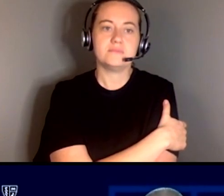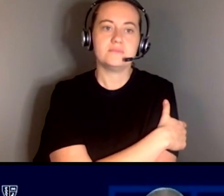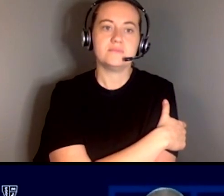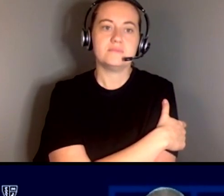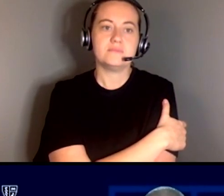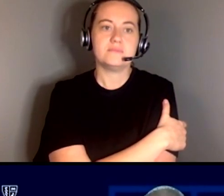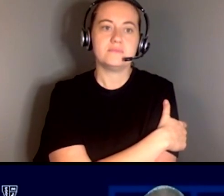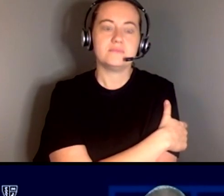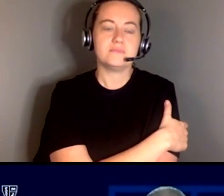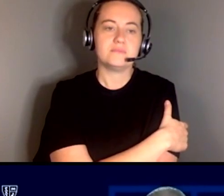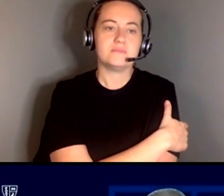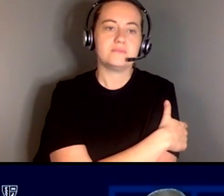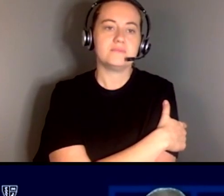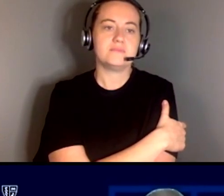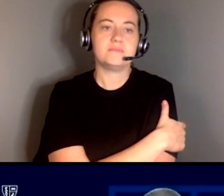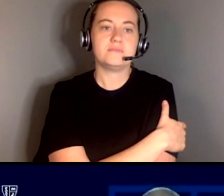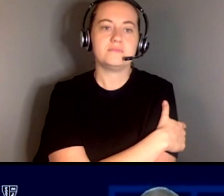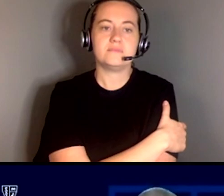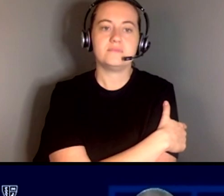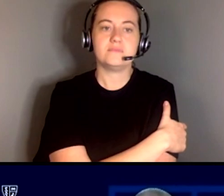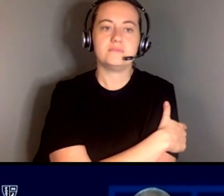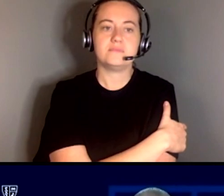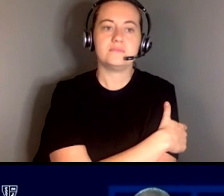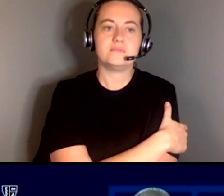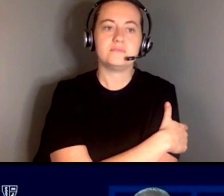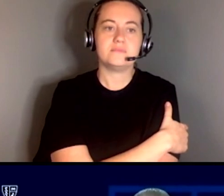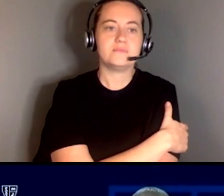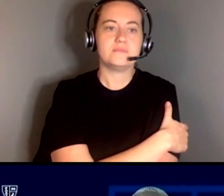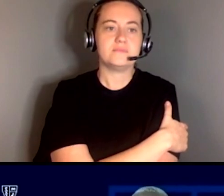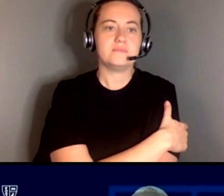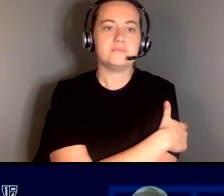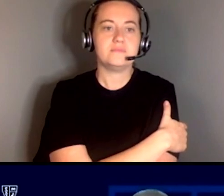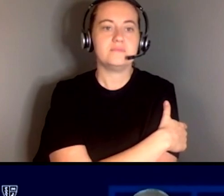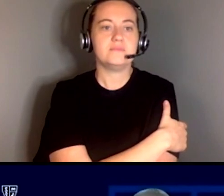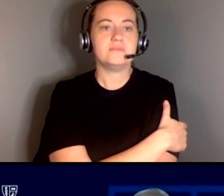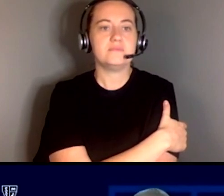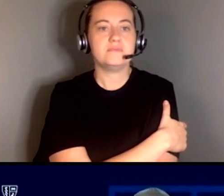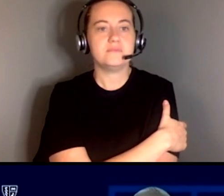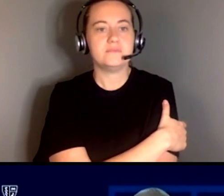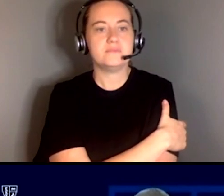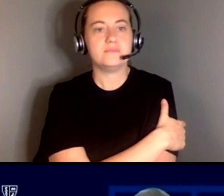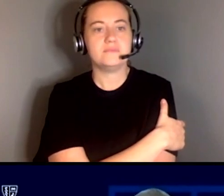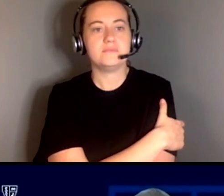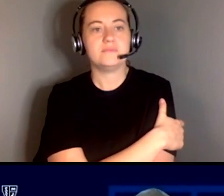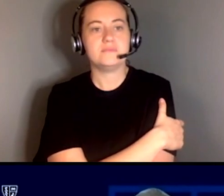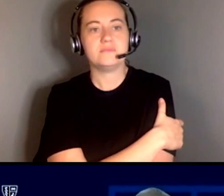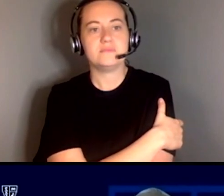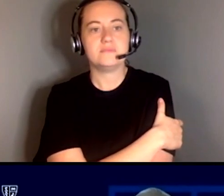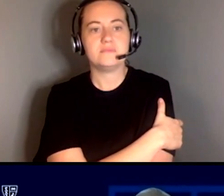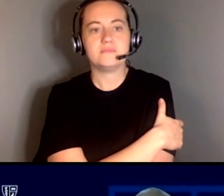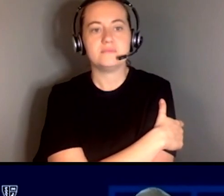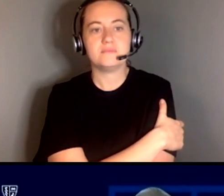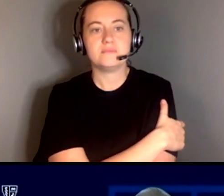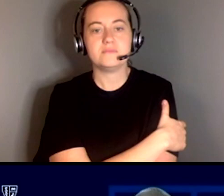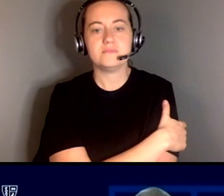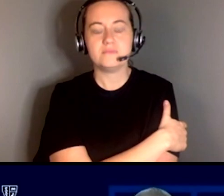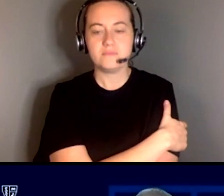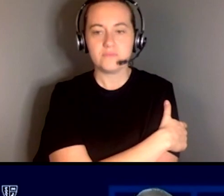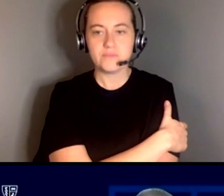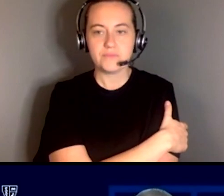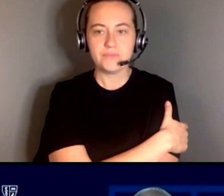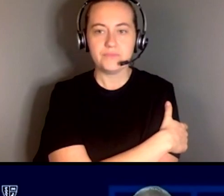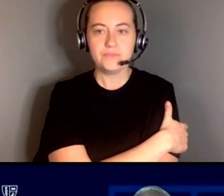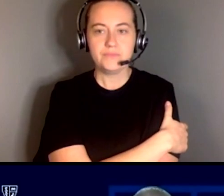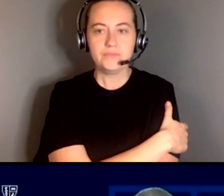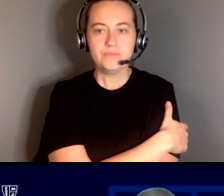front desk receptive and now you have to do it yourself makes it so a lot of people do not feel comfortable asking for that